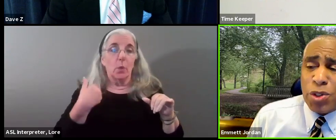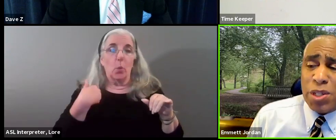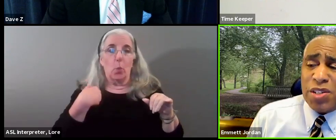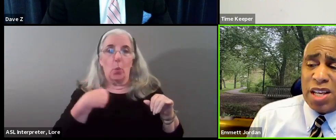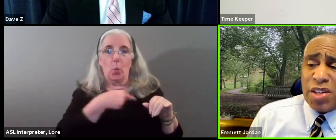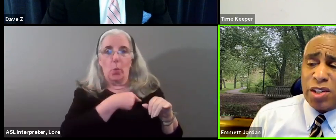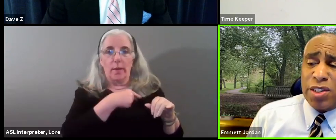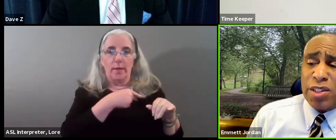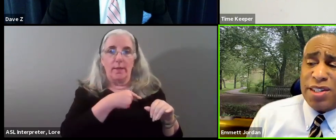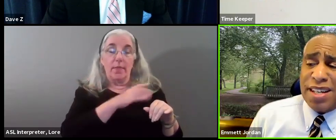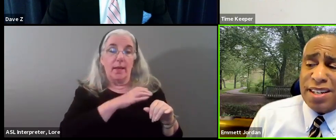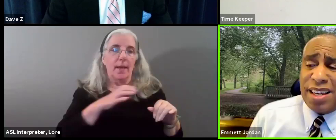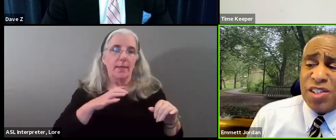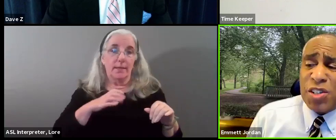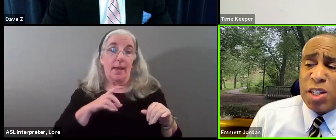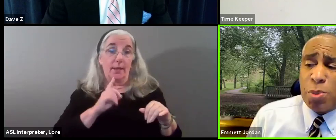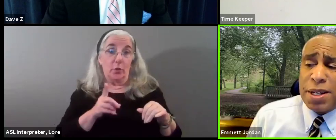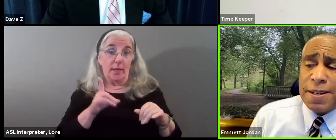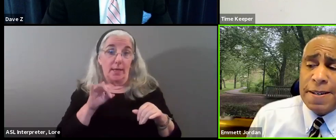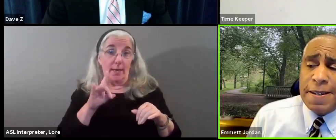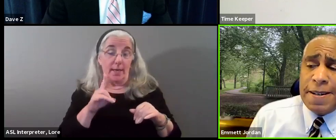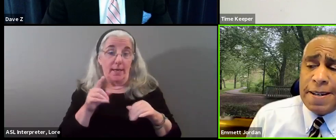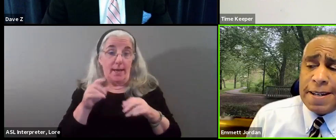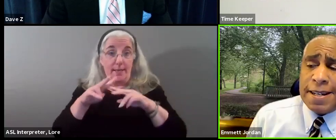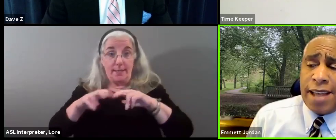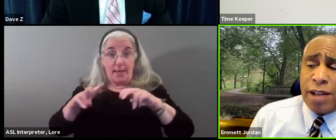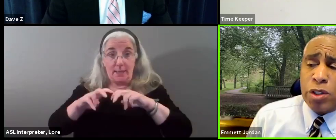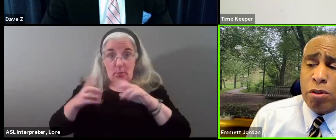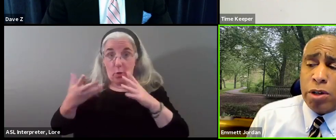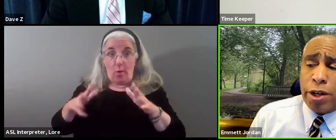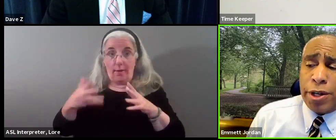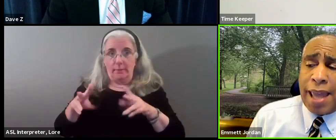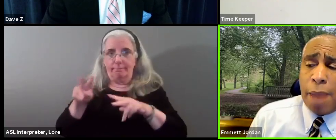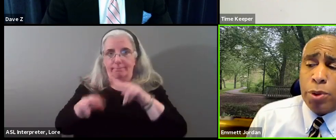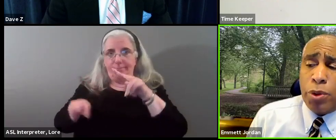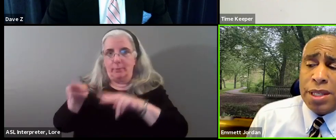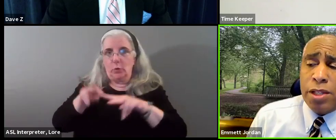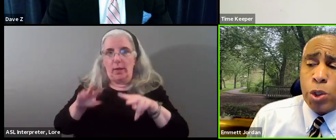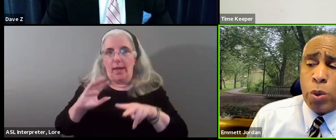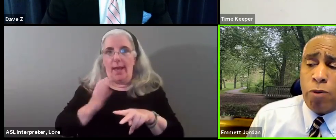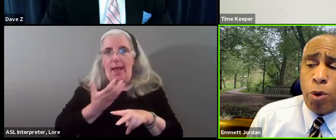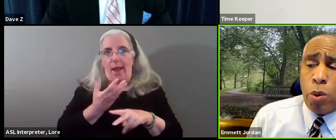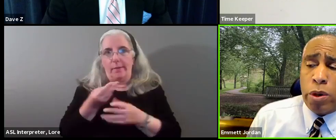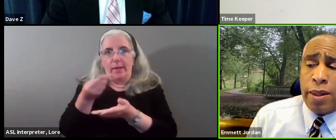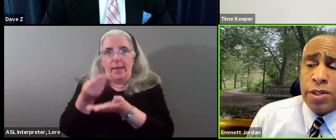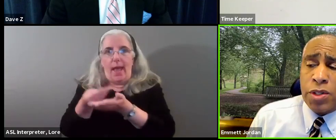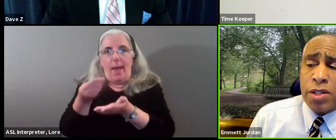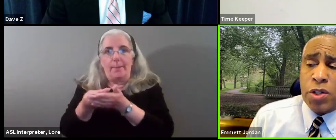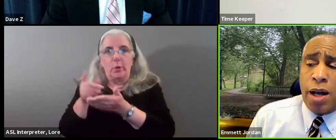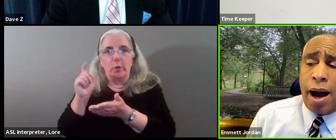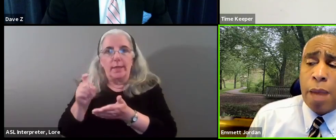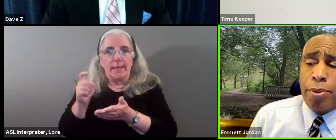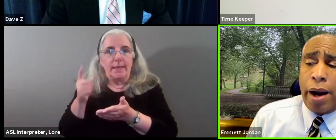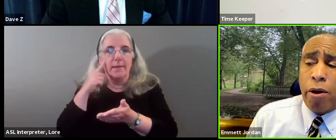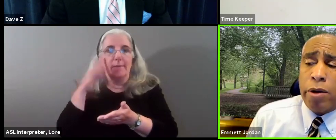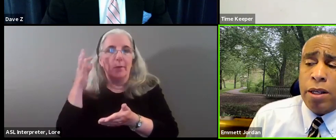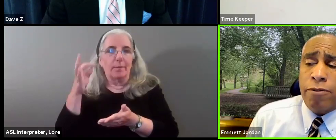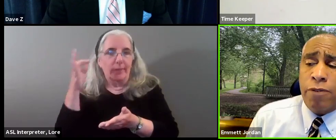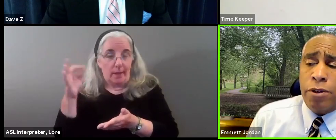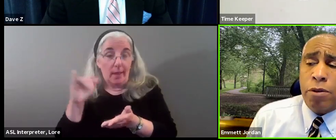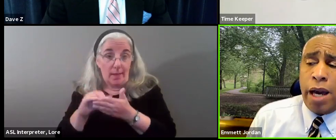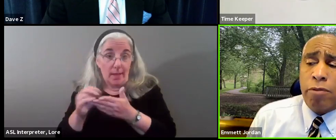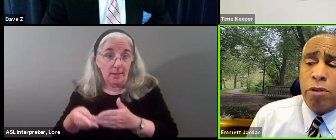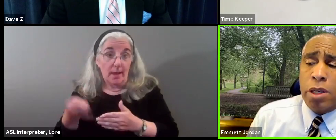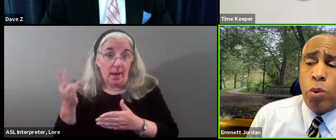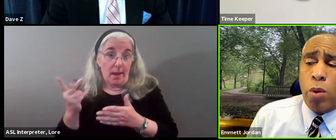Council has actually done an assessment to actually look at our capital needs going forward and that's a high priority.